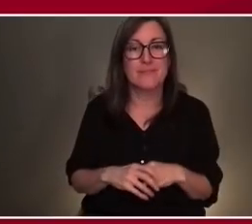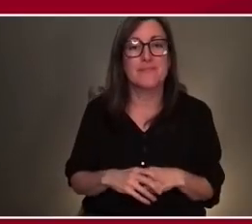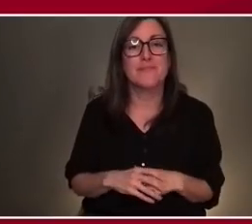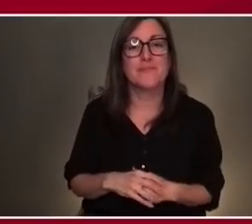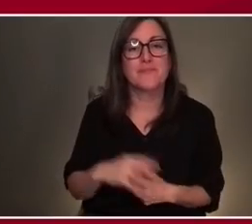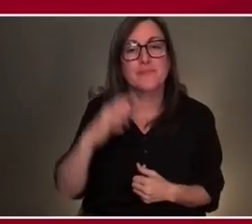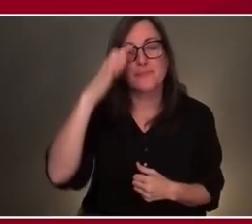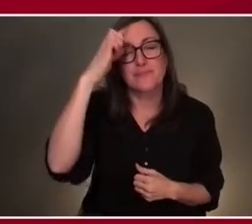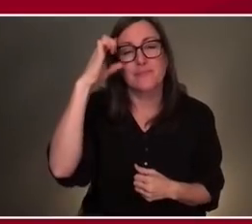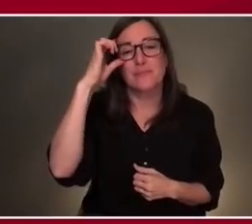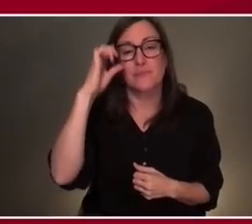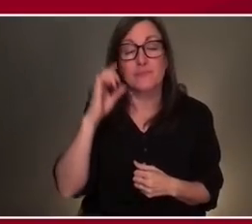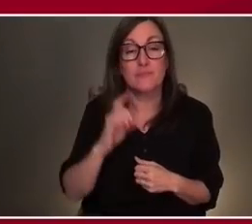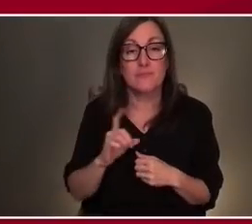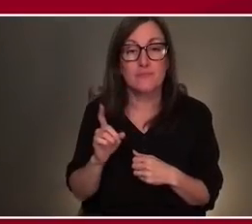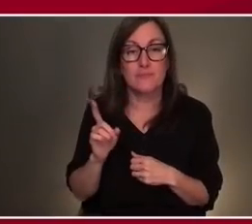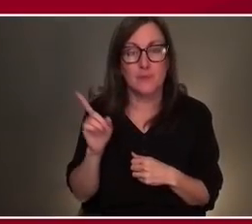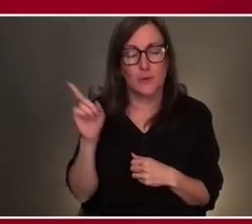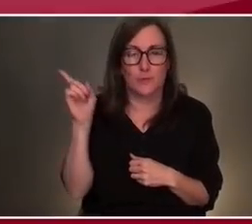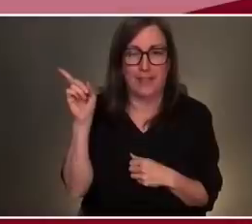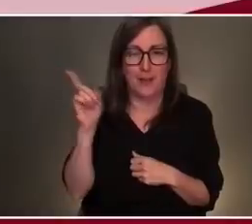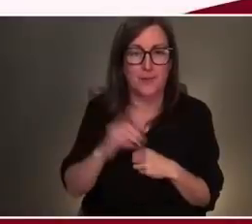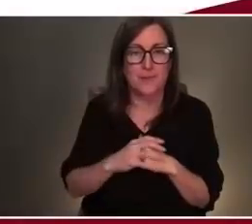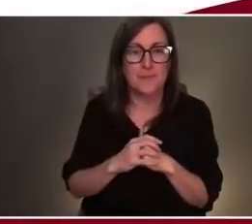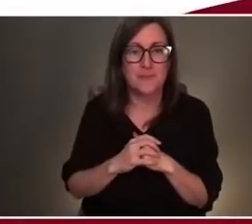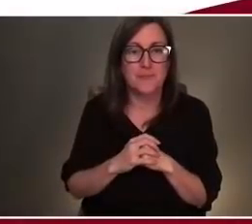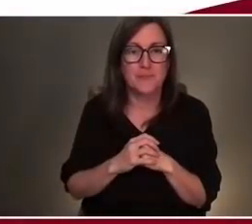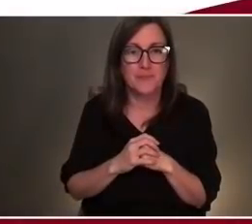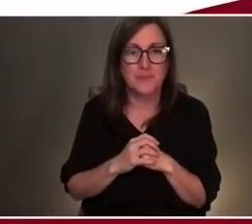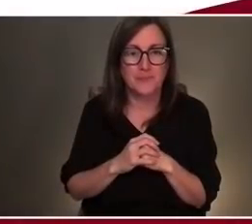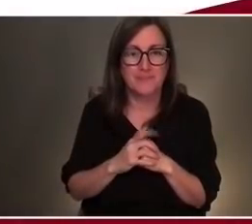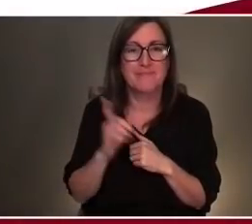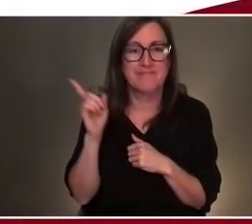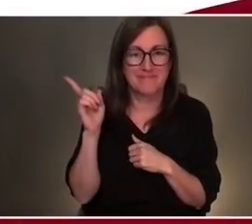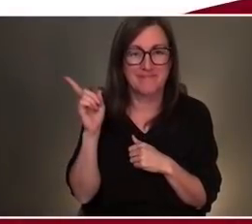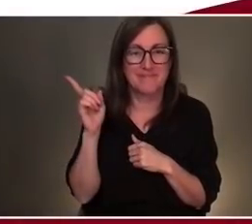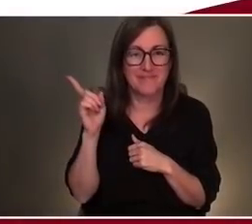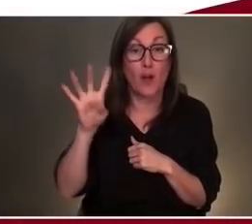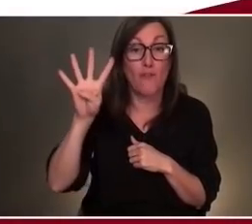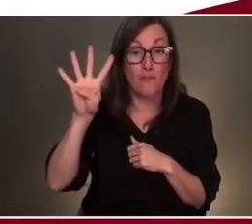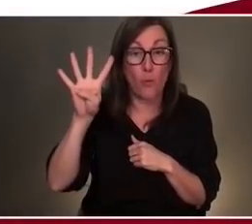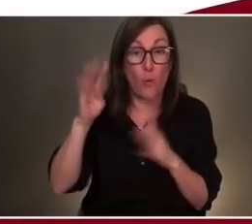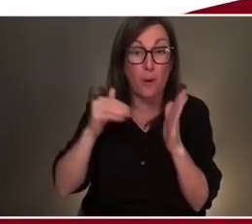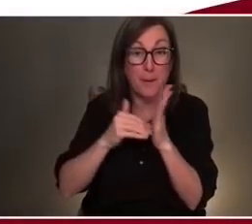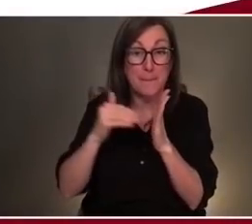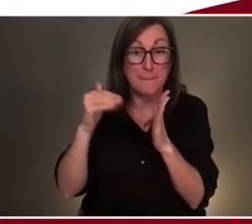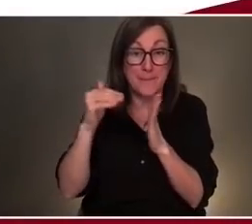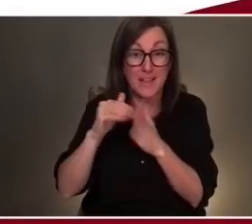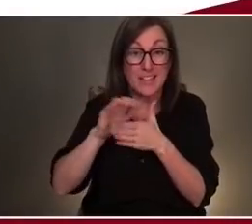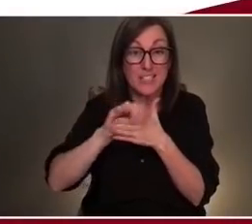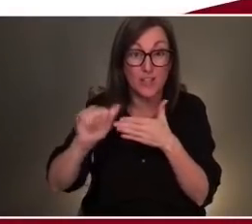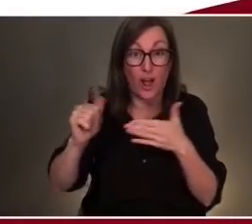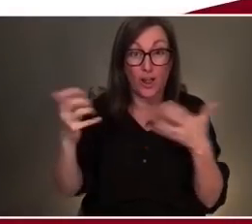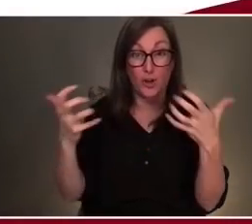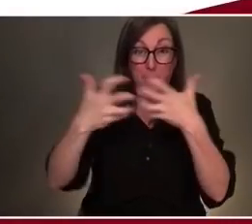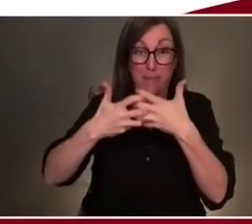founder of someplace called iAlymbra. $4 million matching gift. Wow. That is